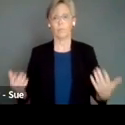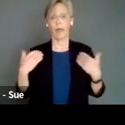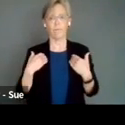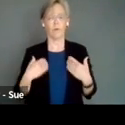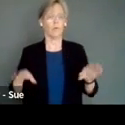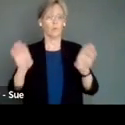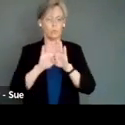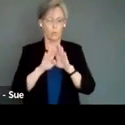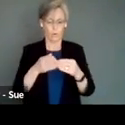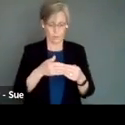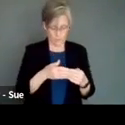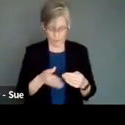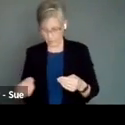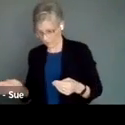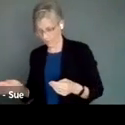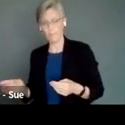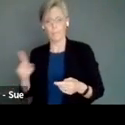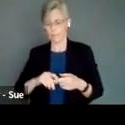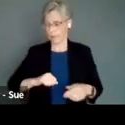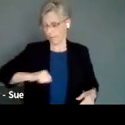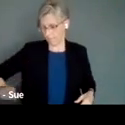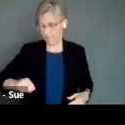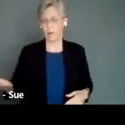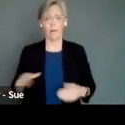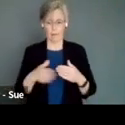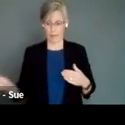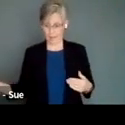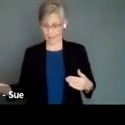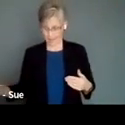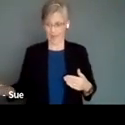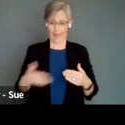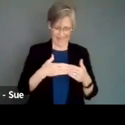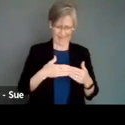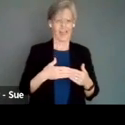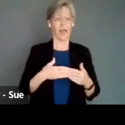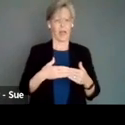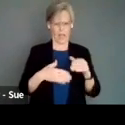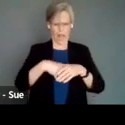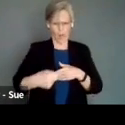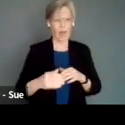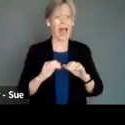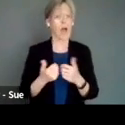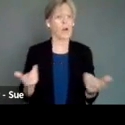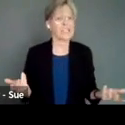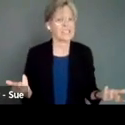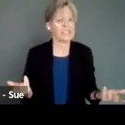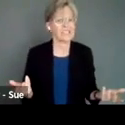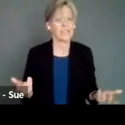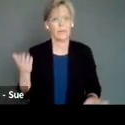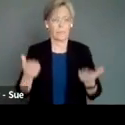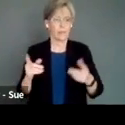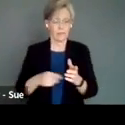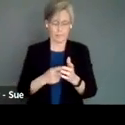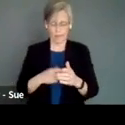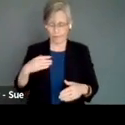you can open a bathroom by hitting a switch, that door closes, and then people can't get out again. So people might come with door stops that they have to wedge under